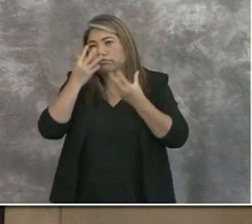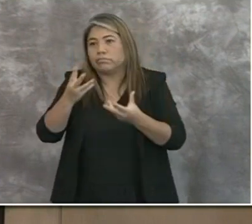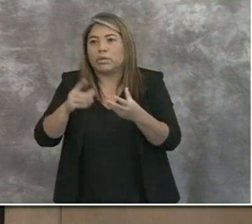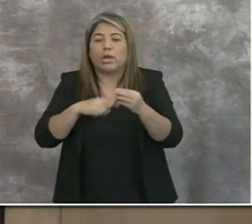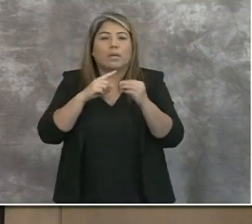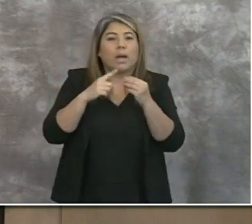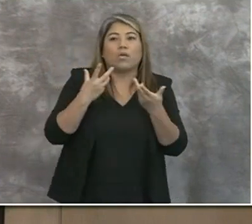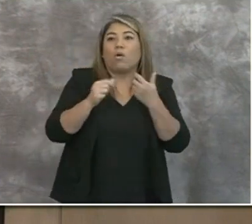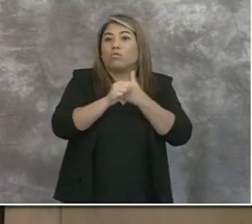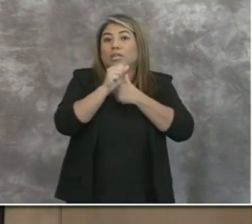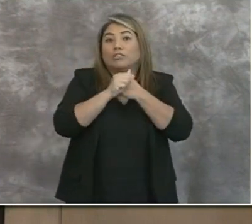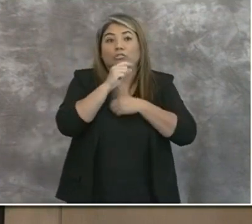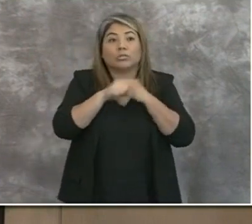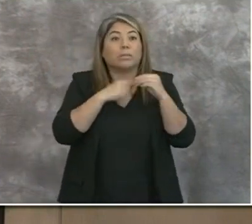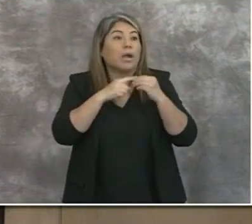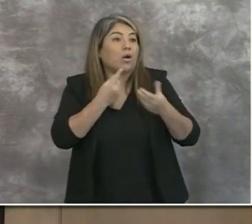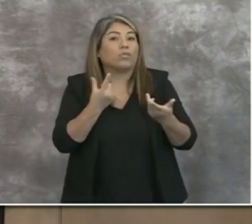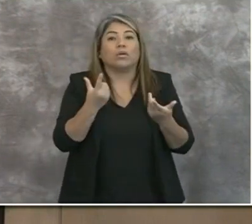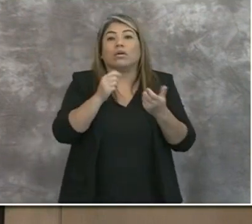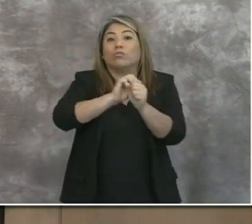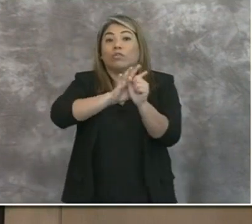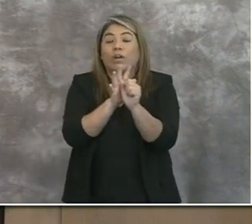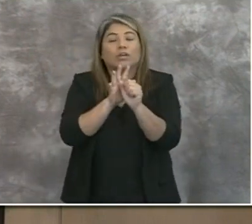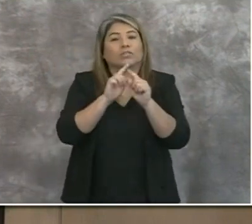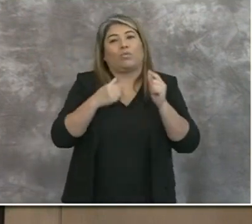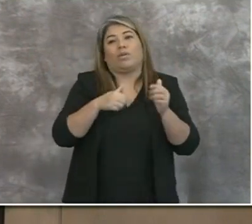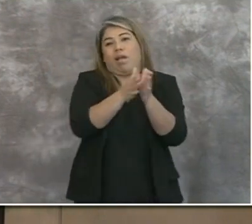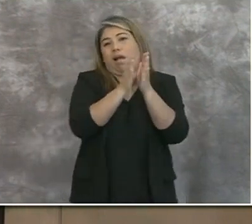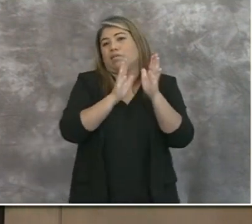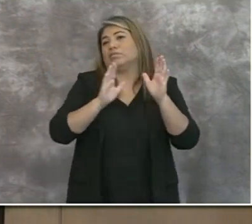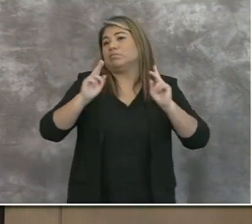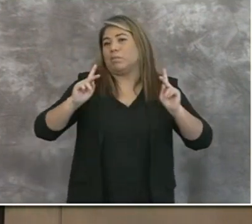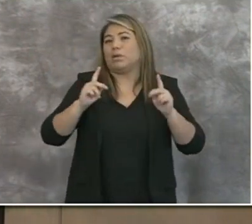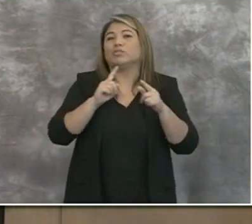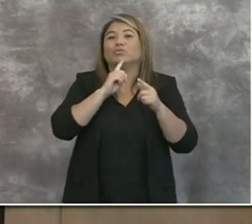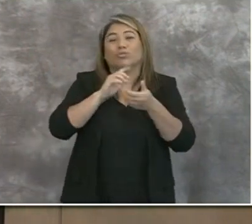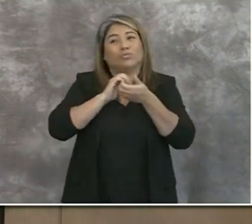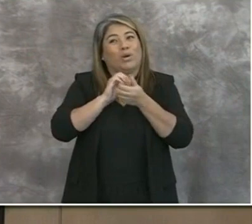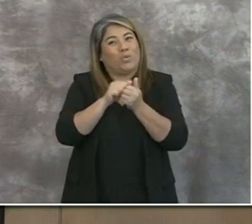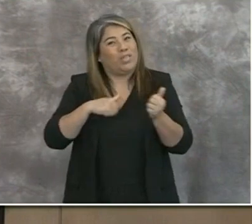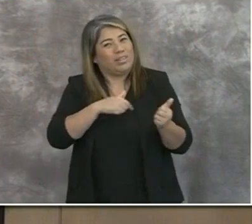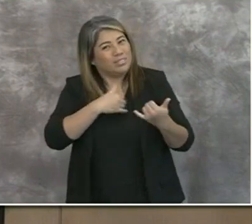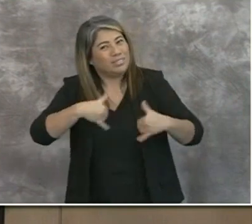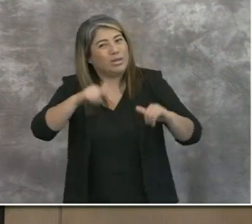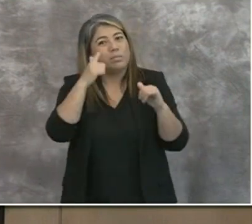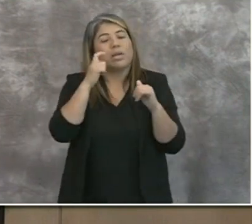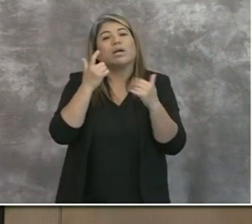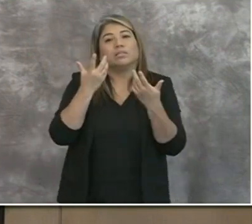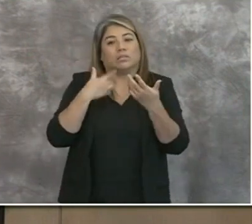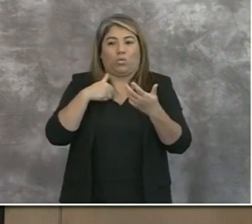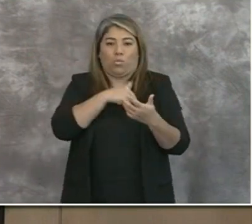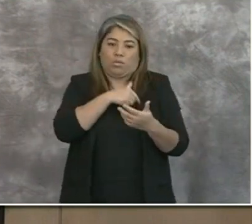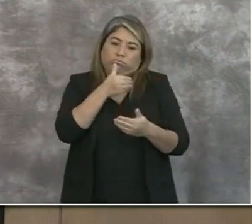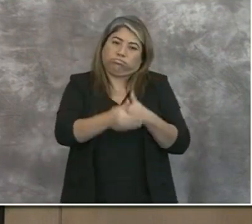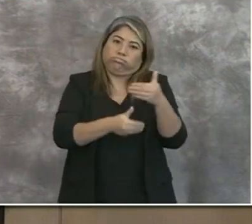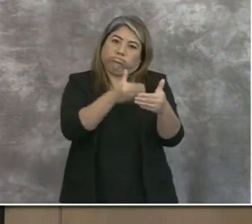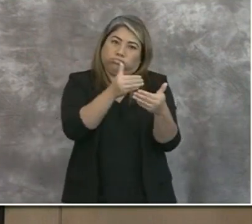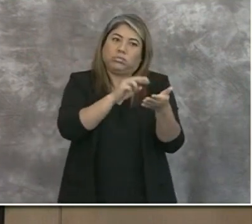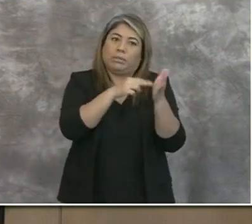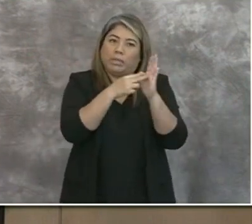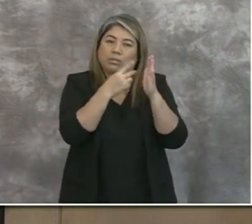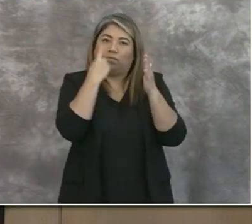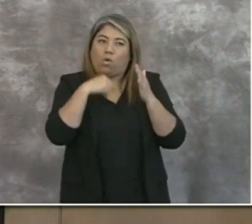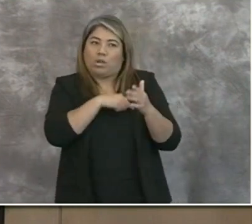dangers surrounding coronavirus. And so we continue to ask the public to be partners because these are steps that are taken that are designed to allow us to reopen